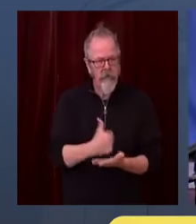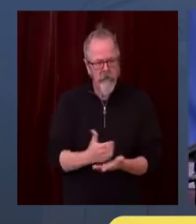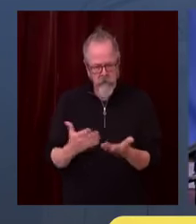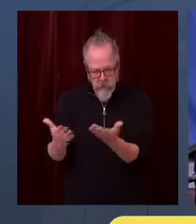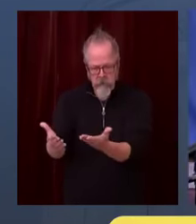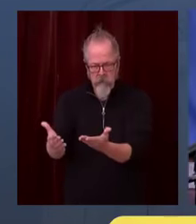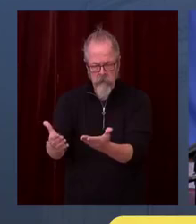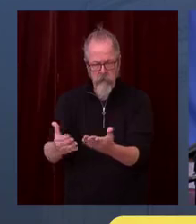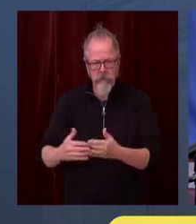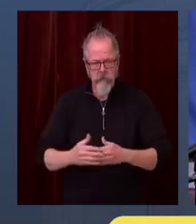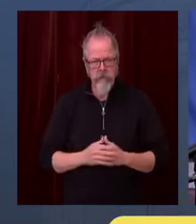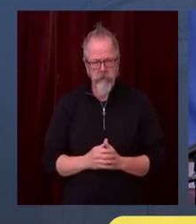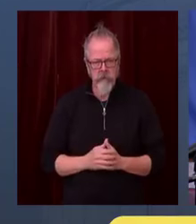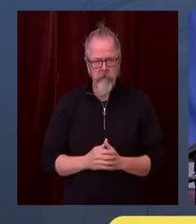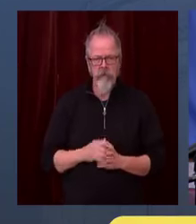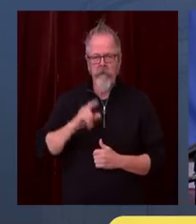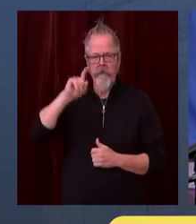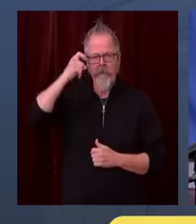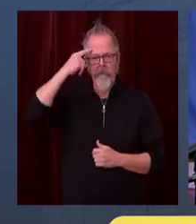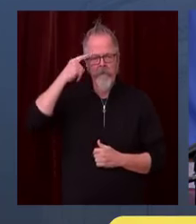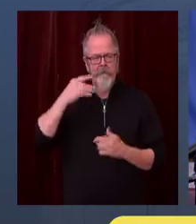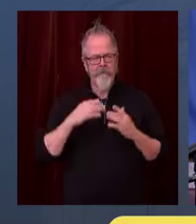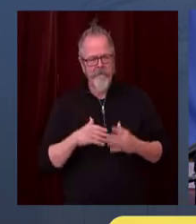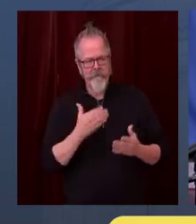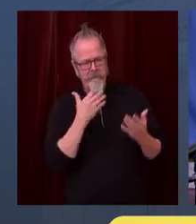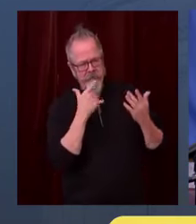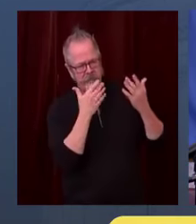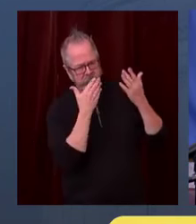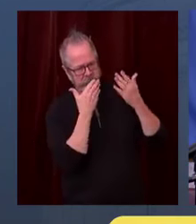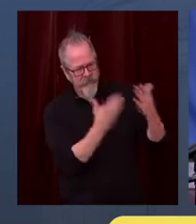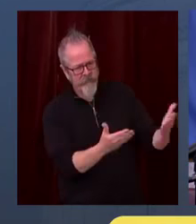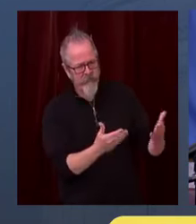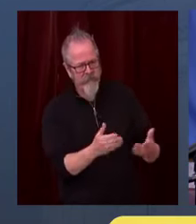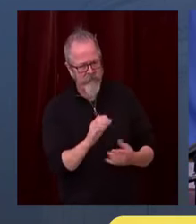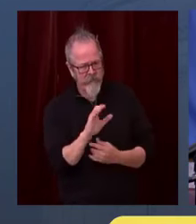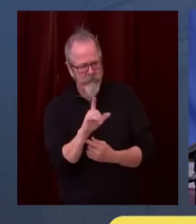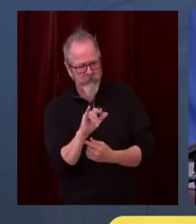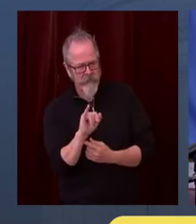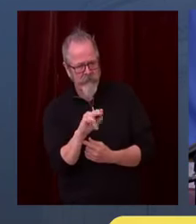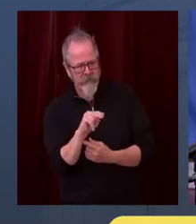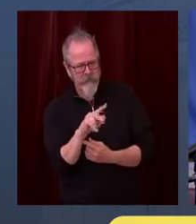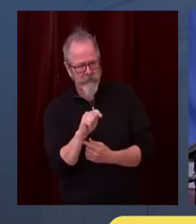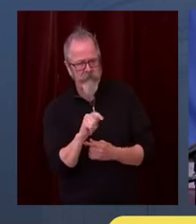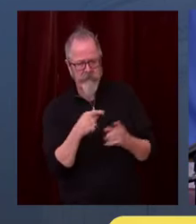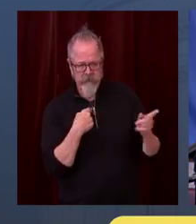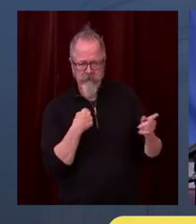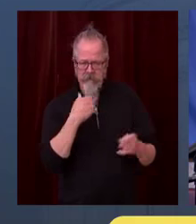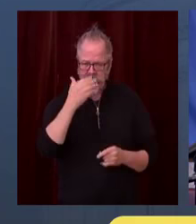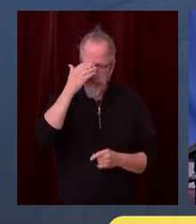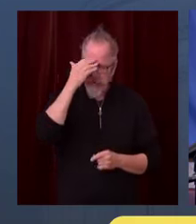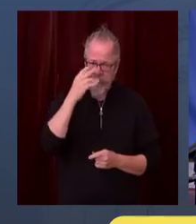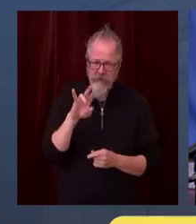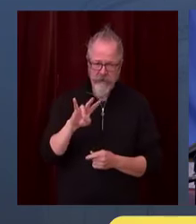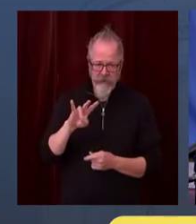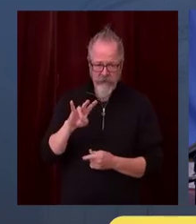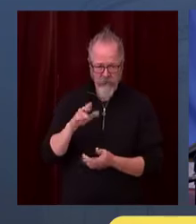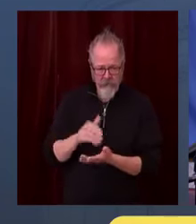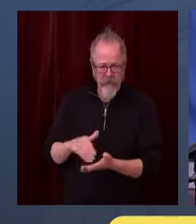know you appreciate the heroism of you and your colleagues throughout the medical system. It's been extraordinary to see what you do every day,